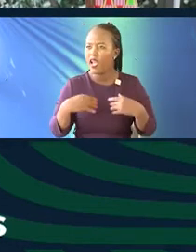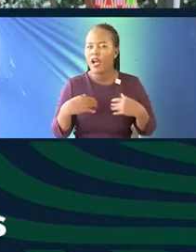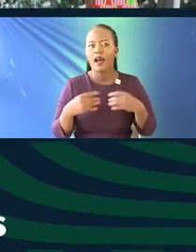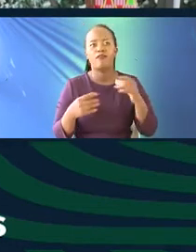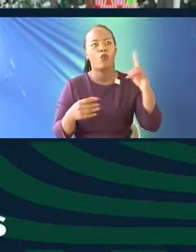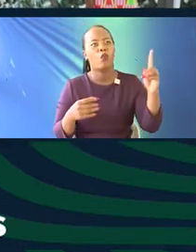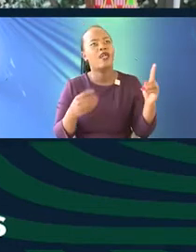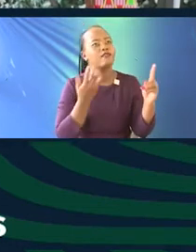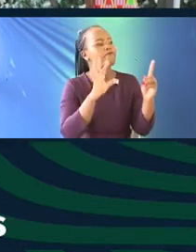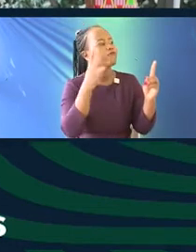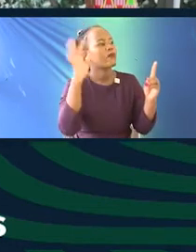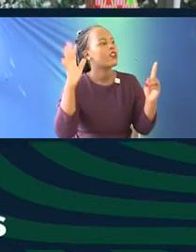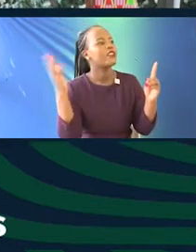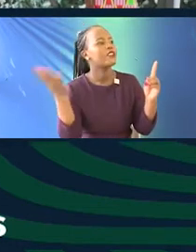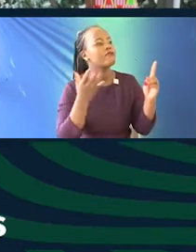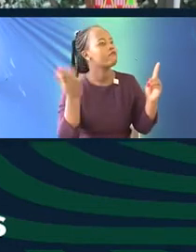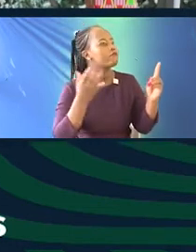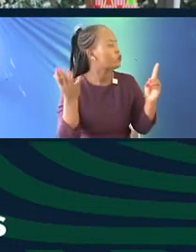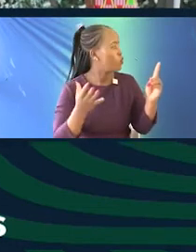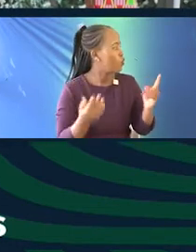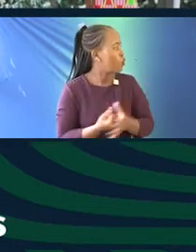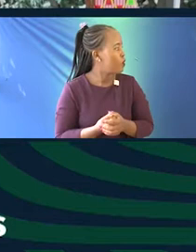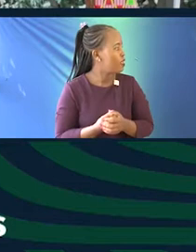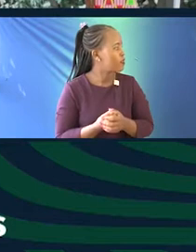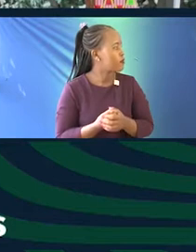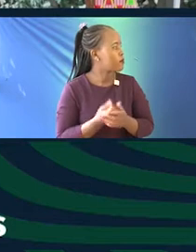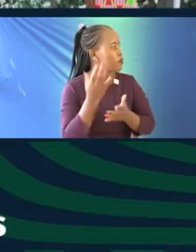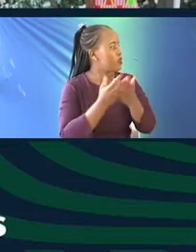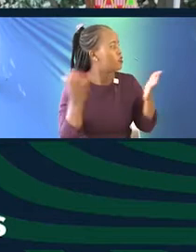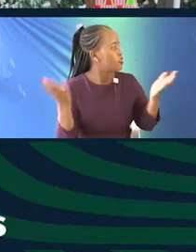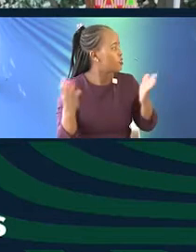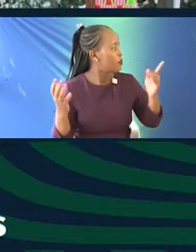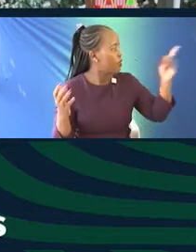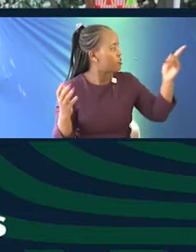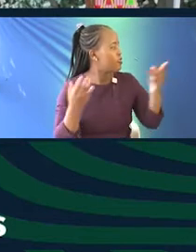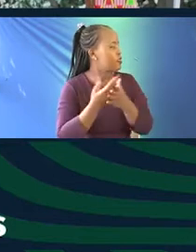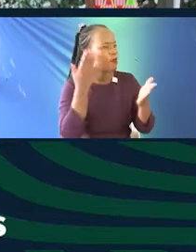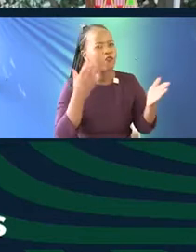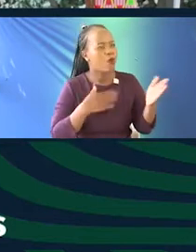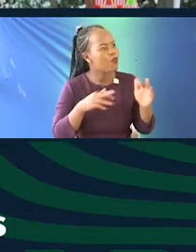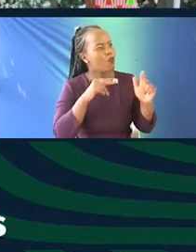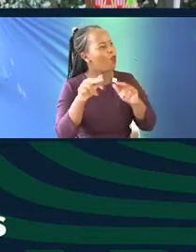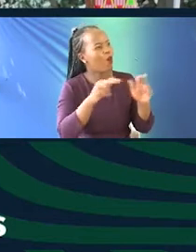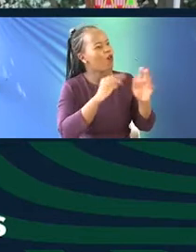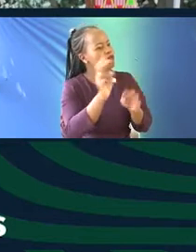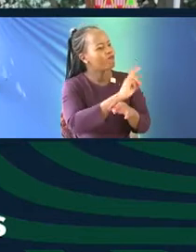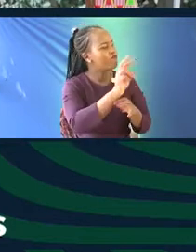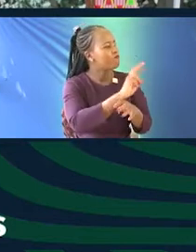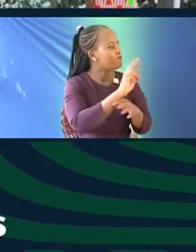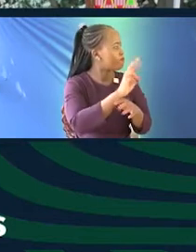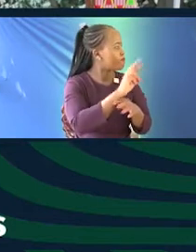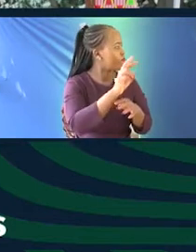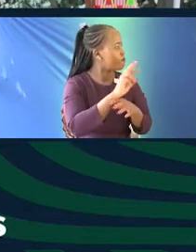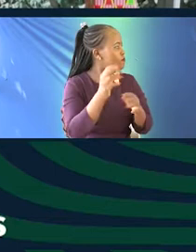we call Labotortwit. So, where is it? as you look for it, probably you can go back to Because I remember walking around and looking at these. These were